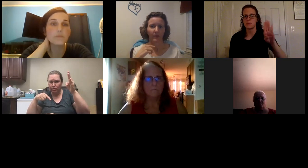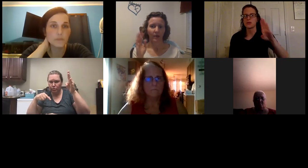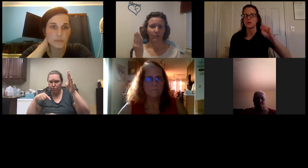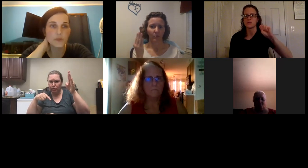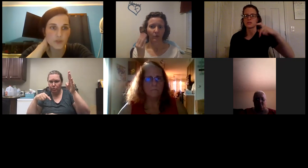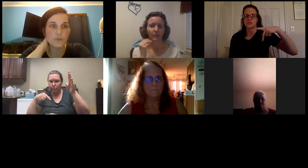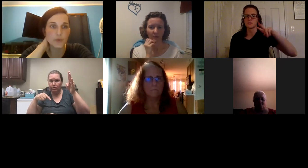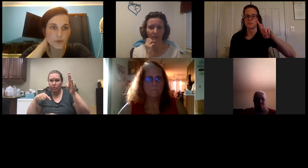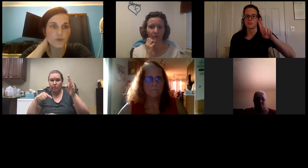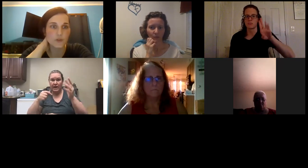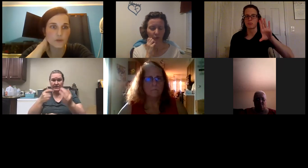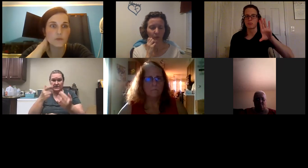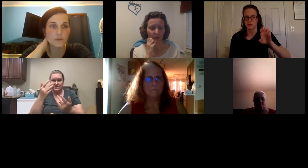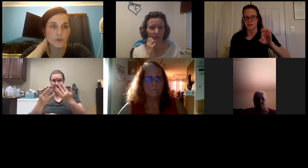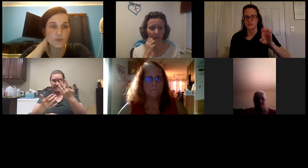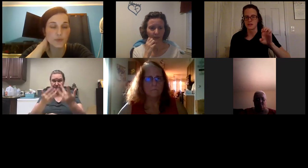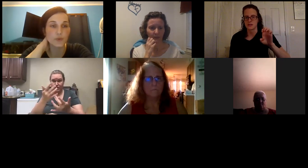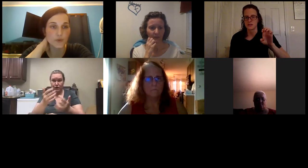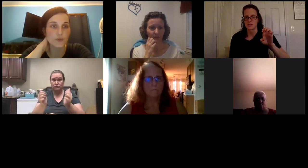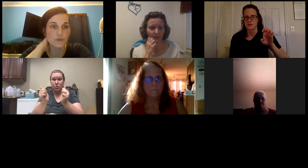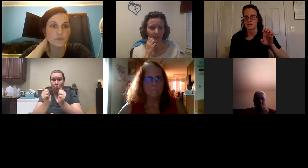blue spruce